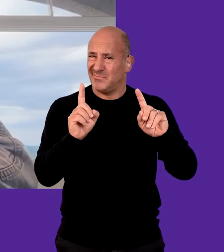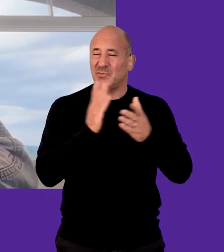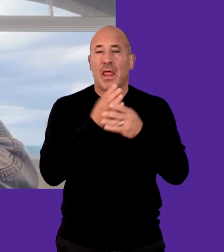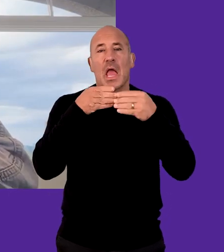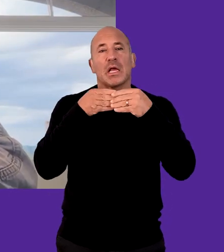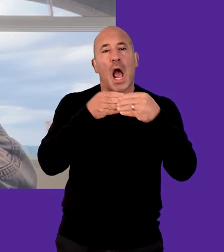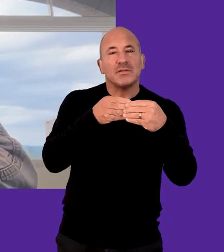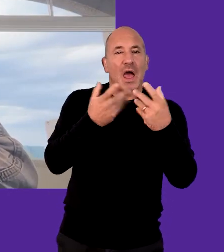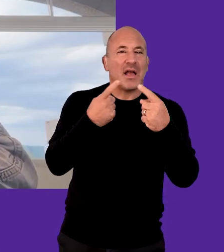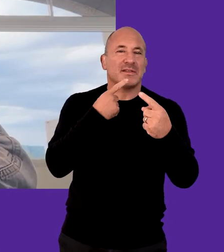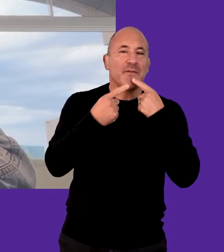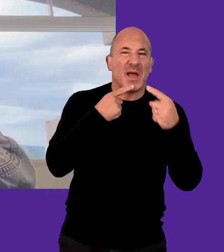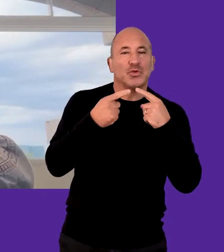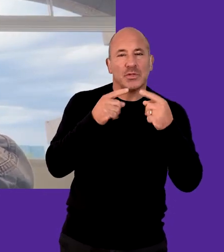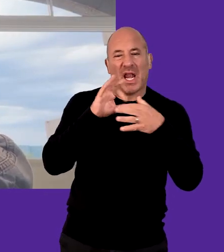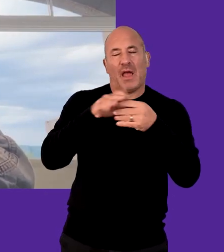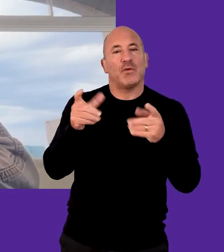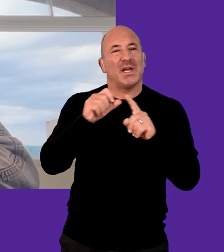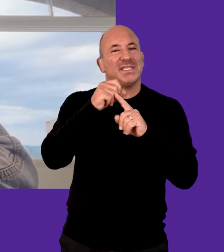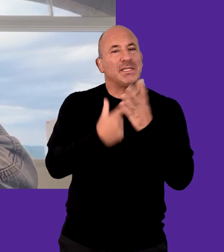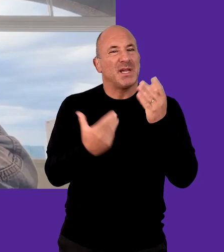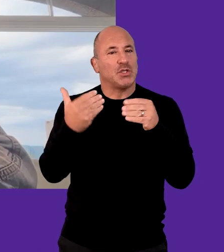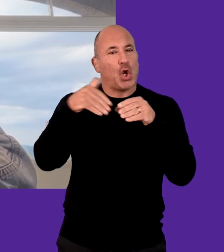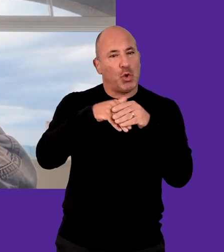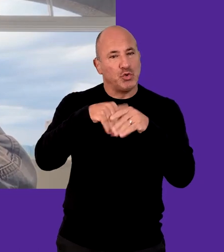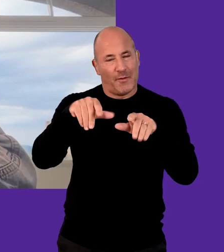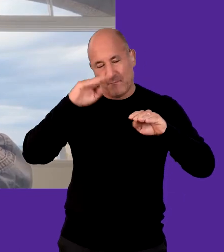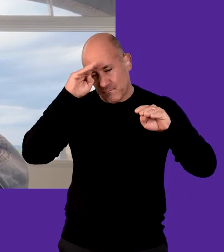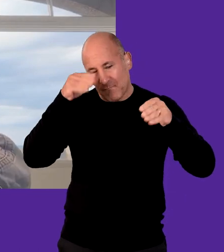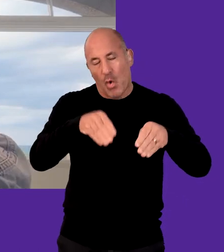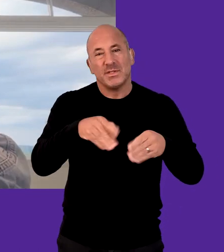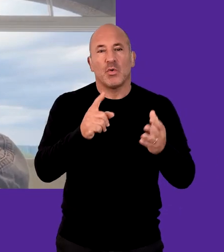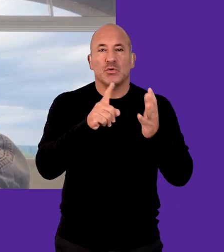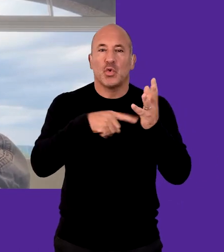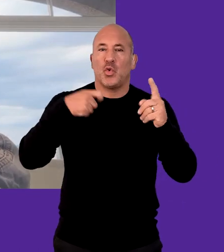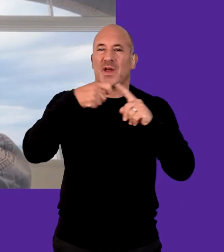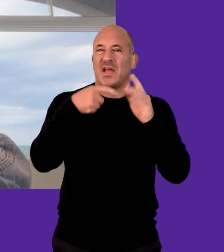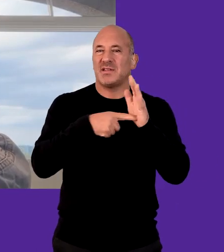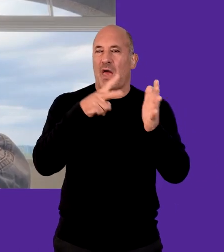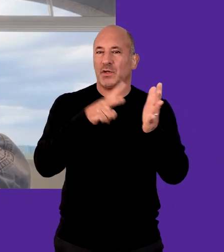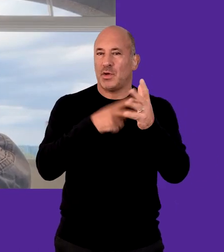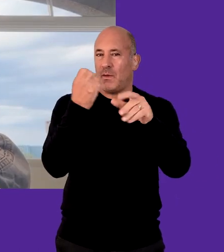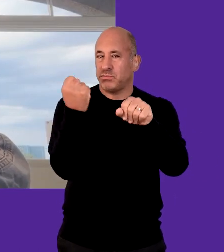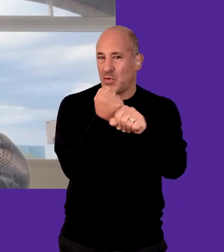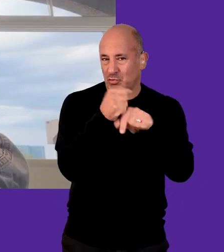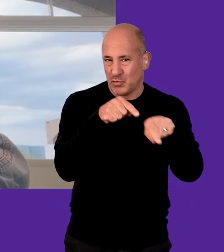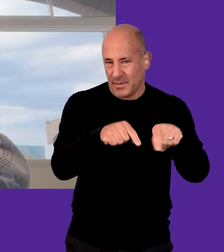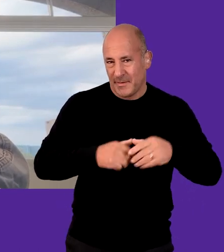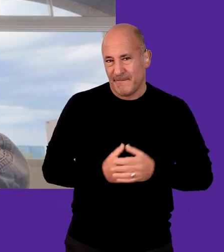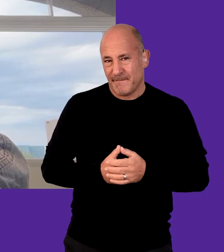A's are guidelines for disability